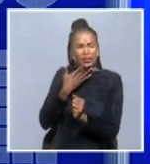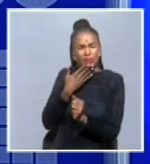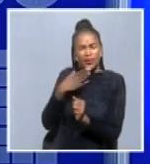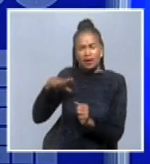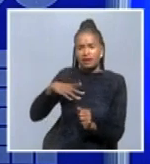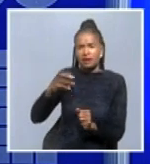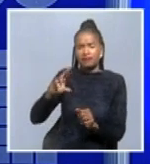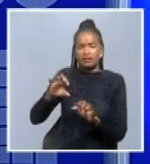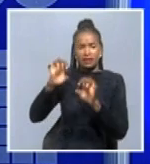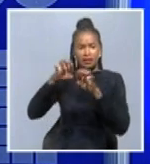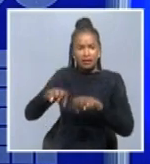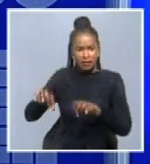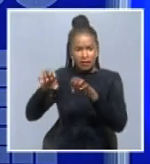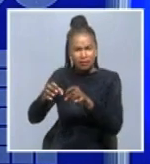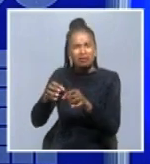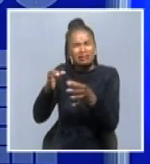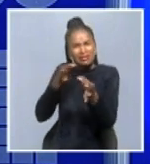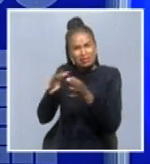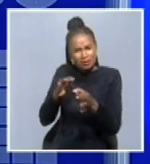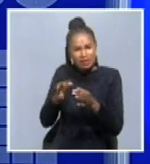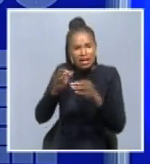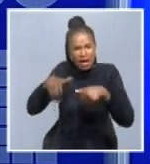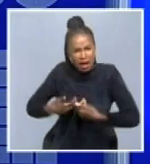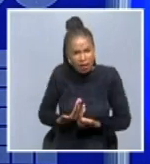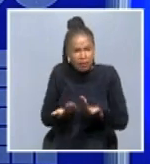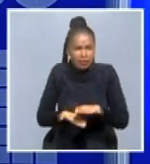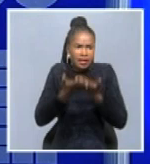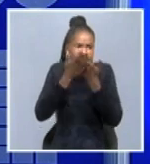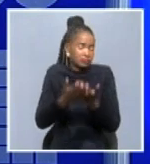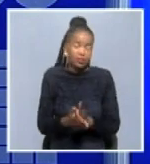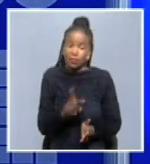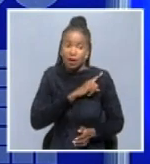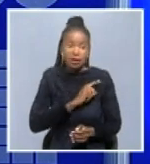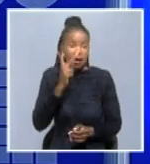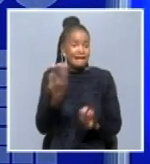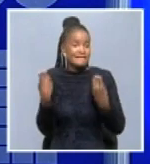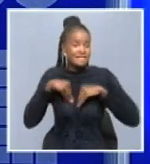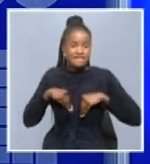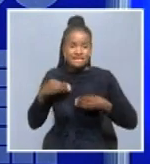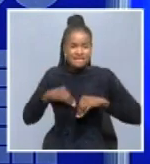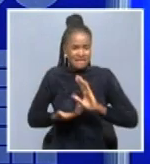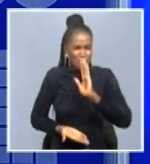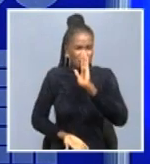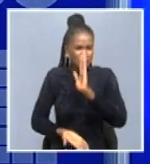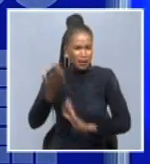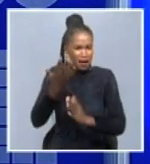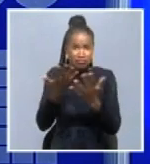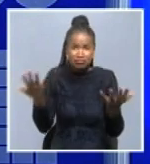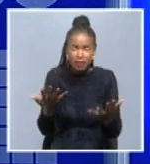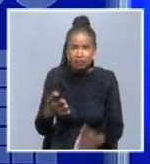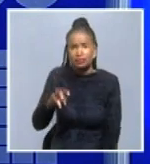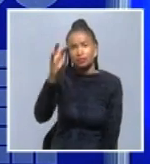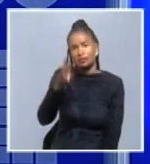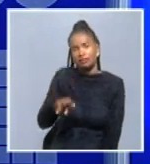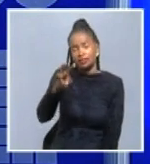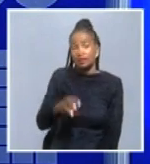us about measures being put in place to address the rise in COVID-19 cases. And the Irongo now has